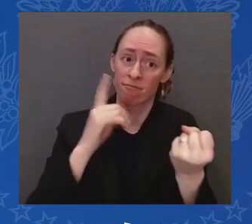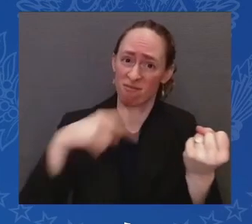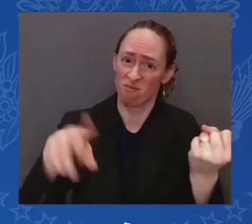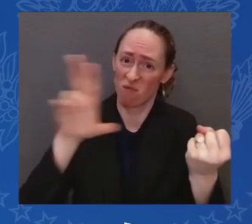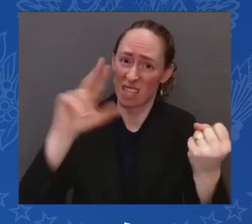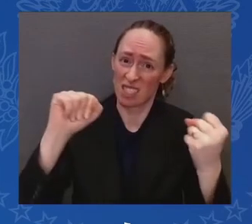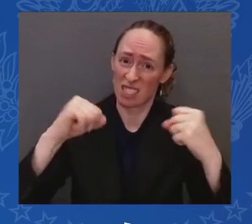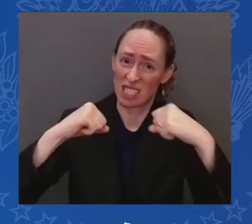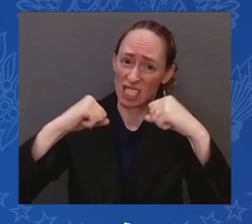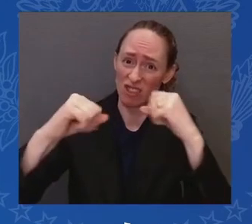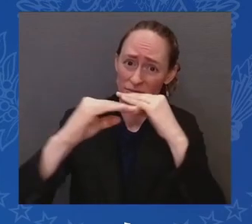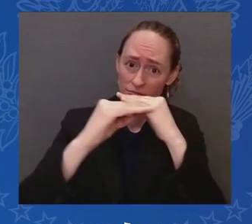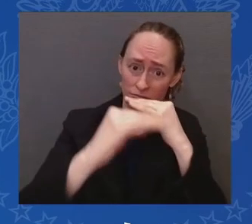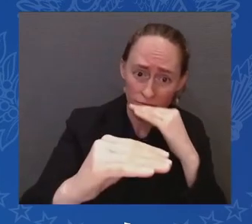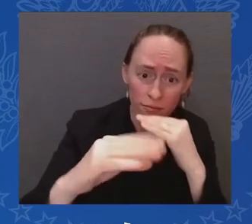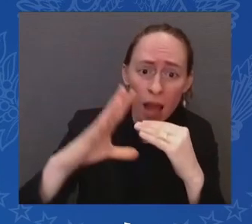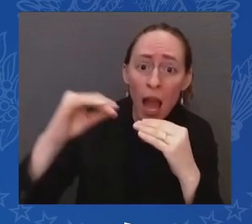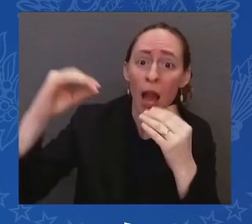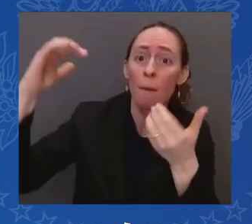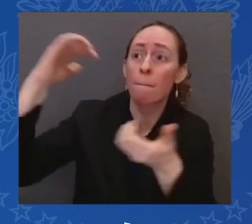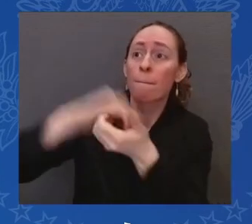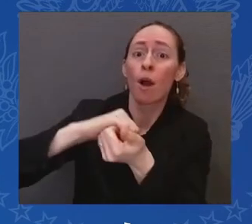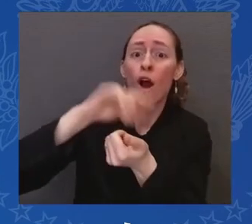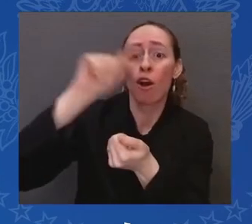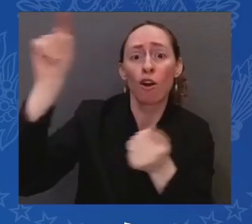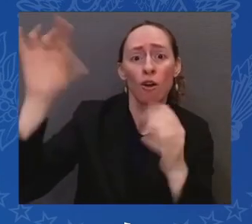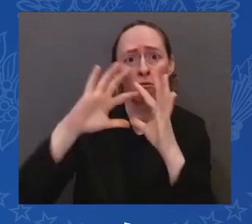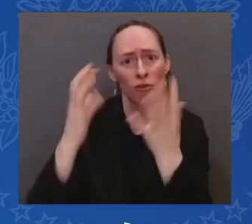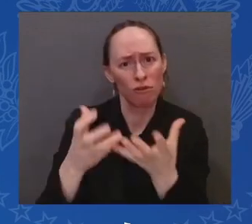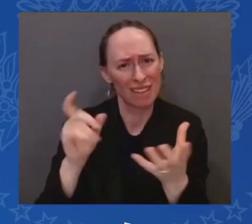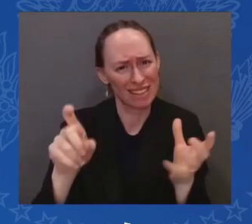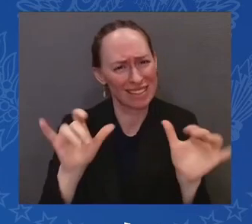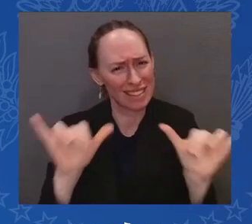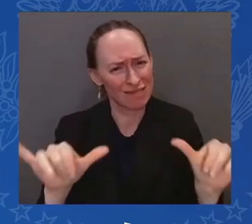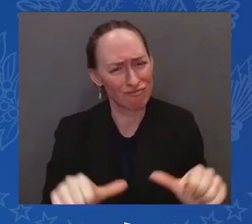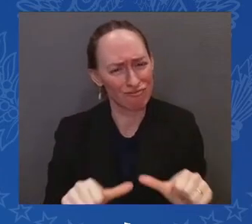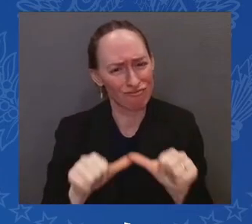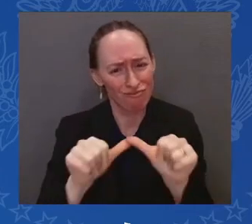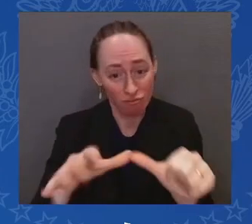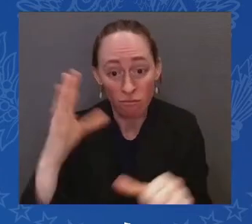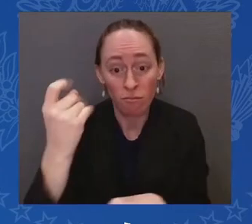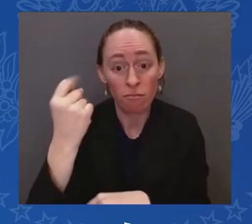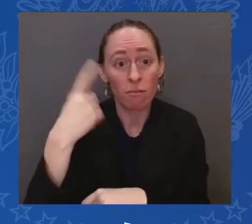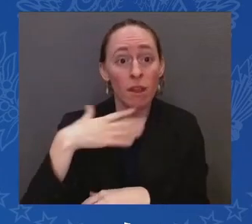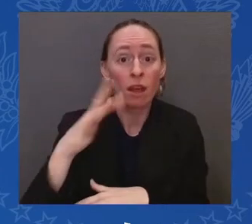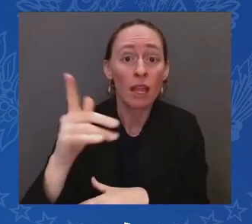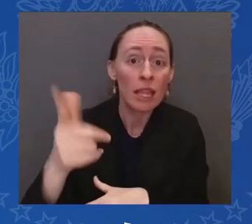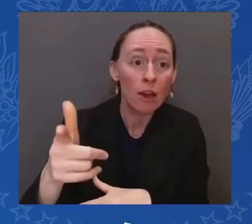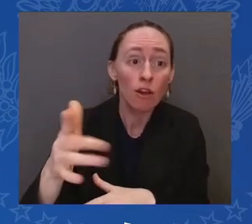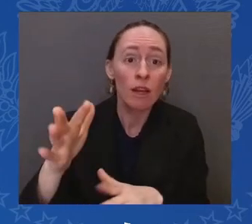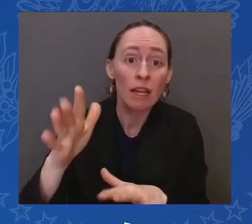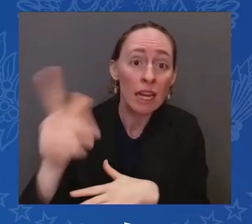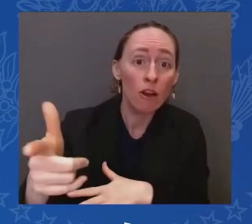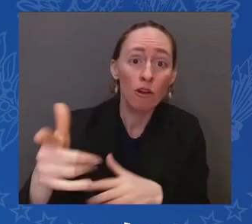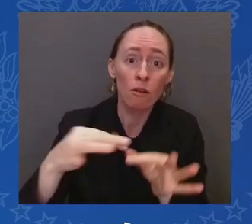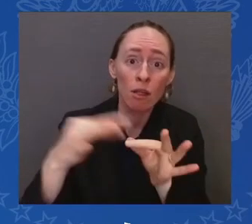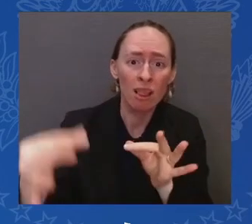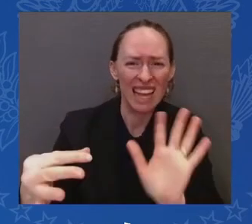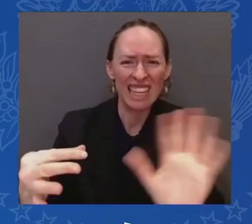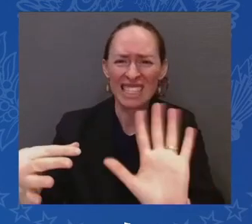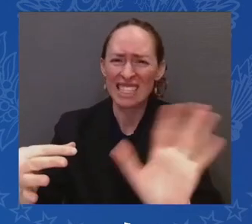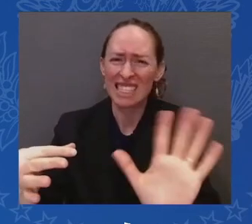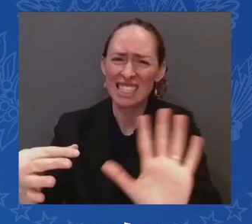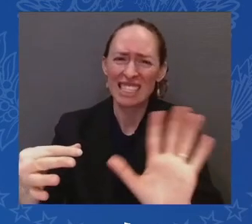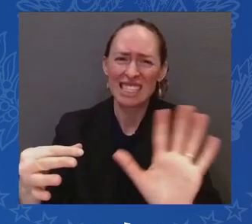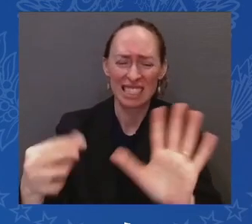Congress needs to pass supplemental funding for Ukraine before they break for the holiday resources. Simple as that.